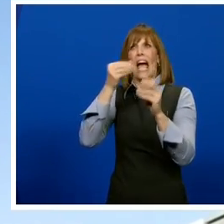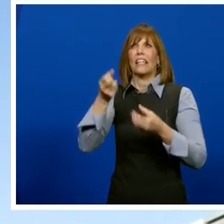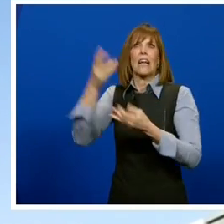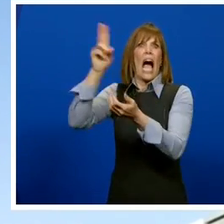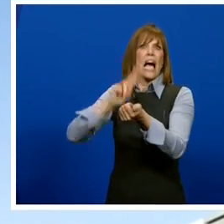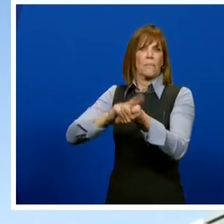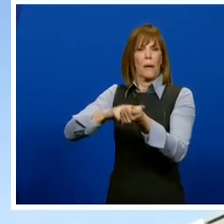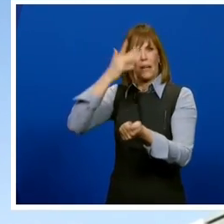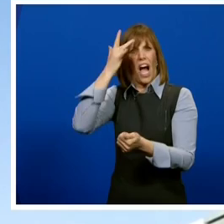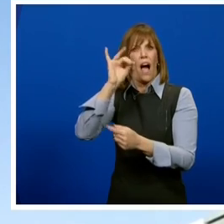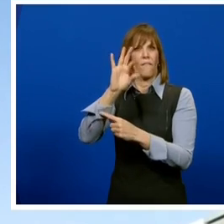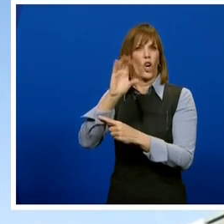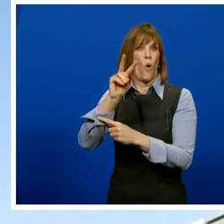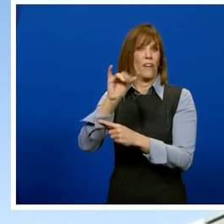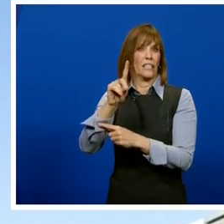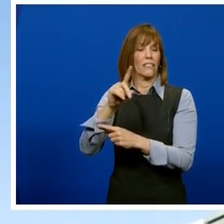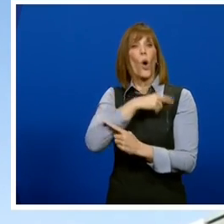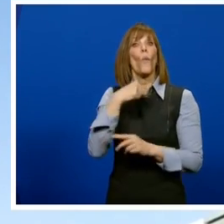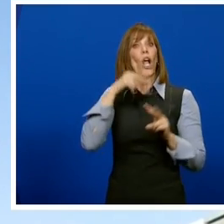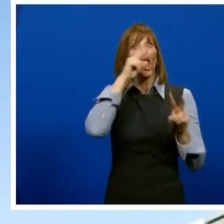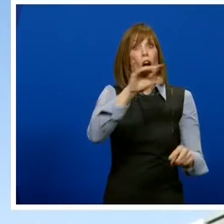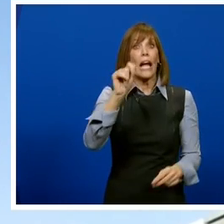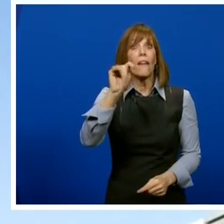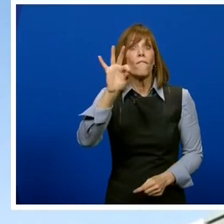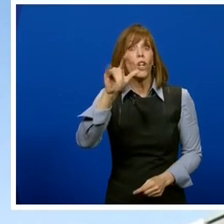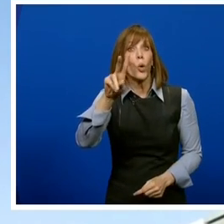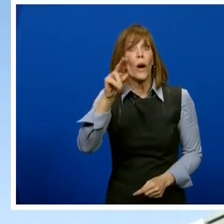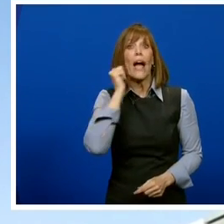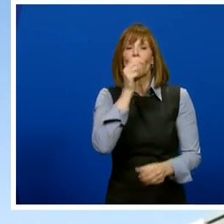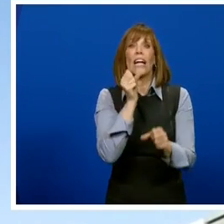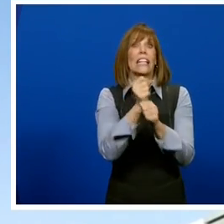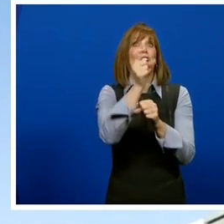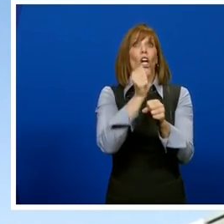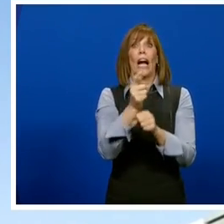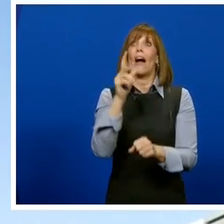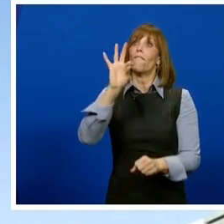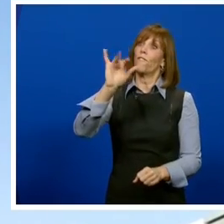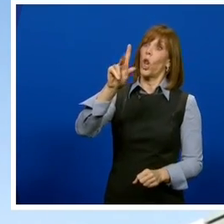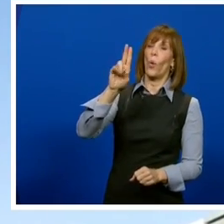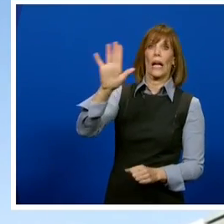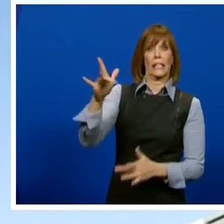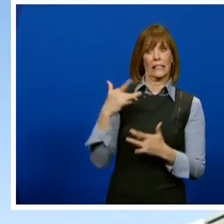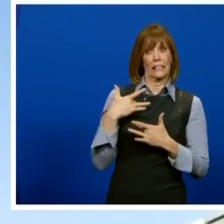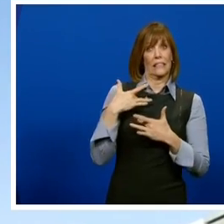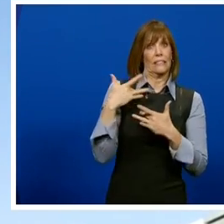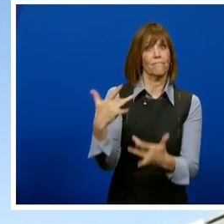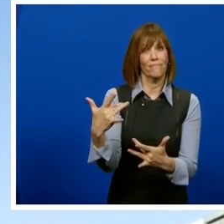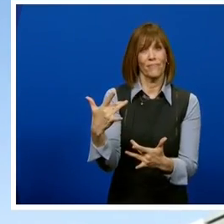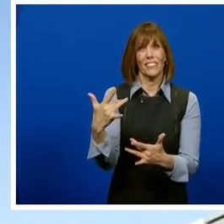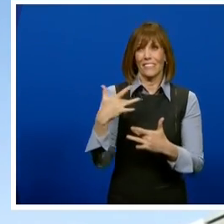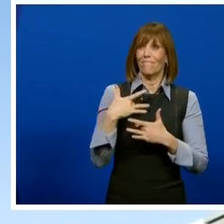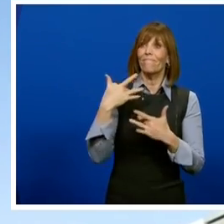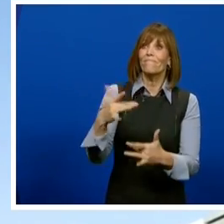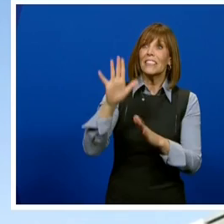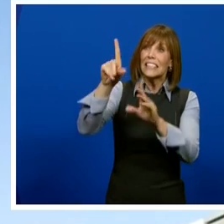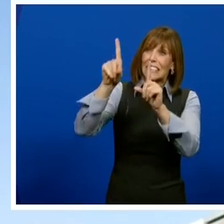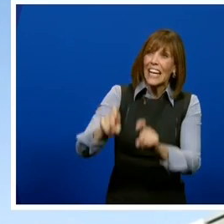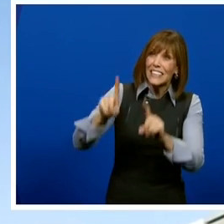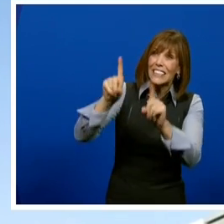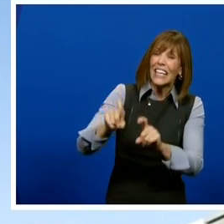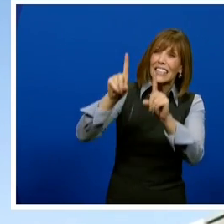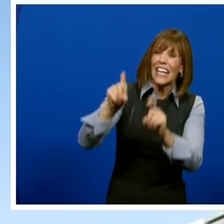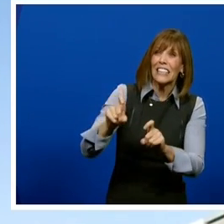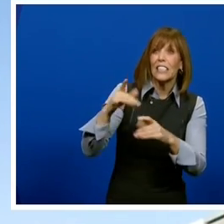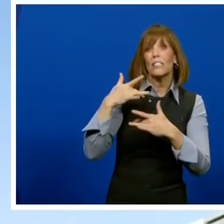We look at flu vaccines every year, and we're happy to have flu vaccines, and under the best of circumstances,